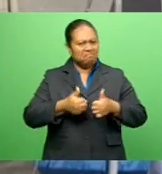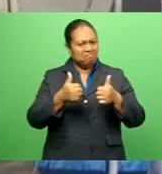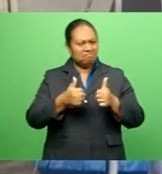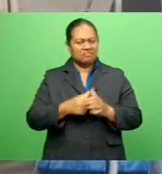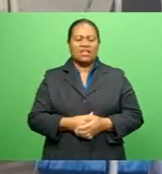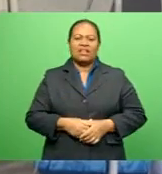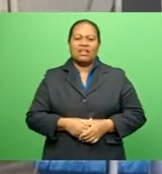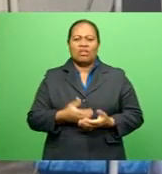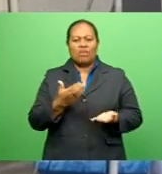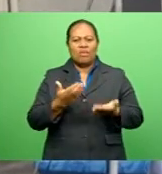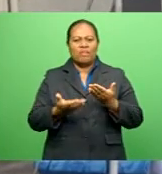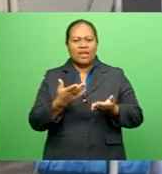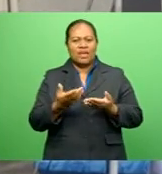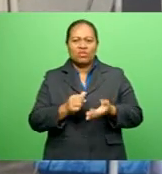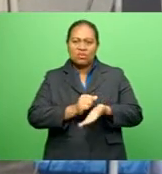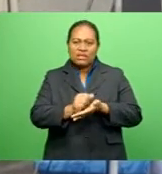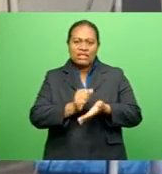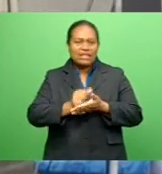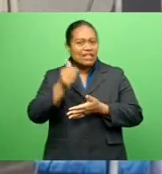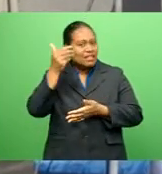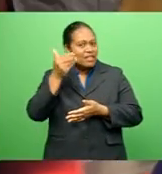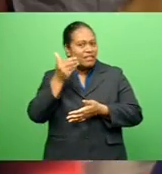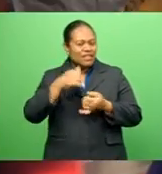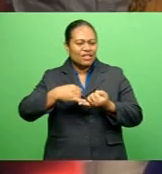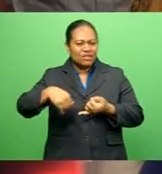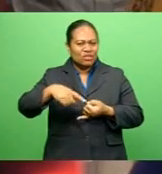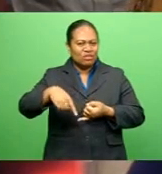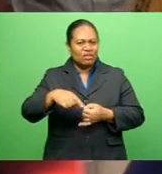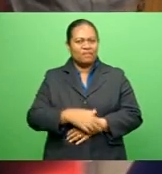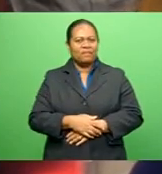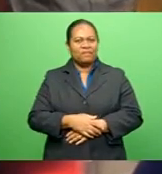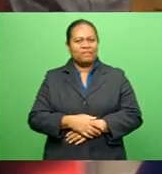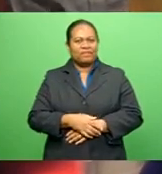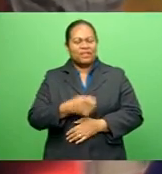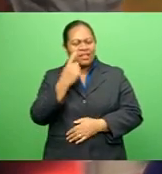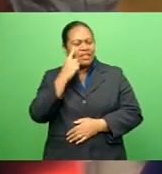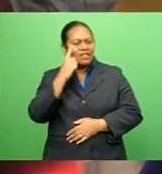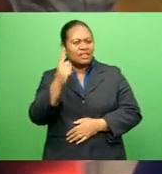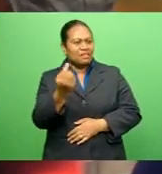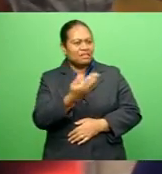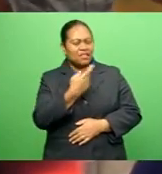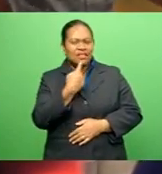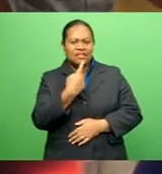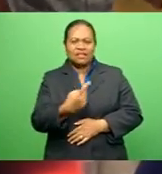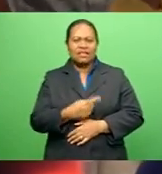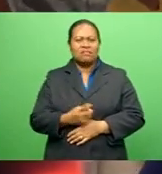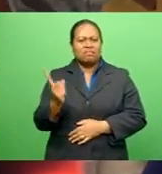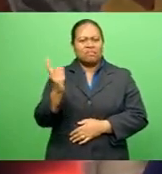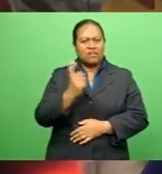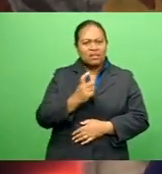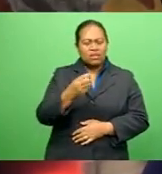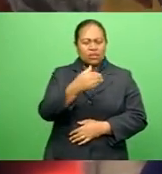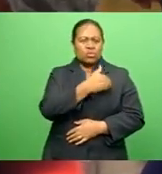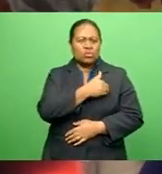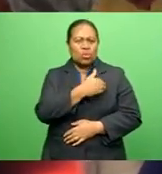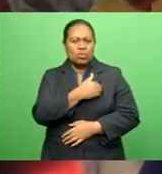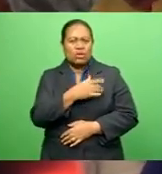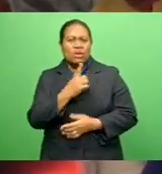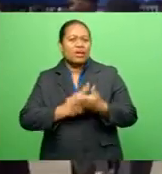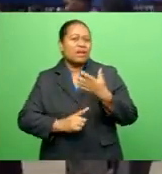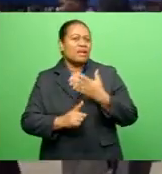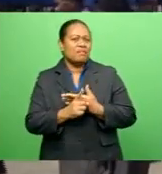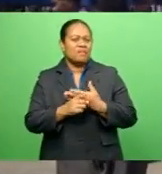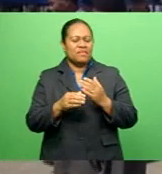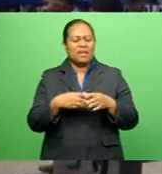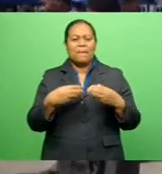in Suva in the evening Just doing extra work here You guys can see we're coming to the zone Because the business here at the